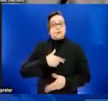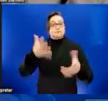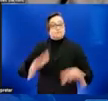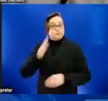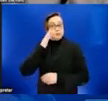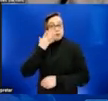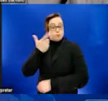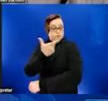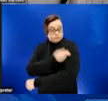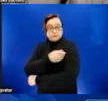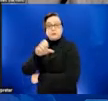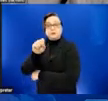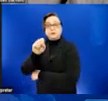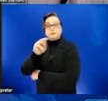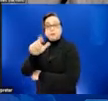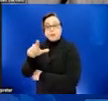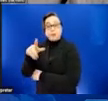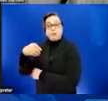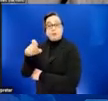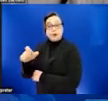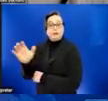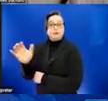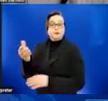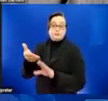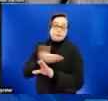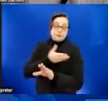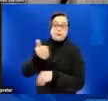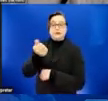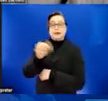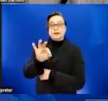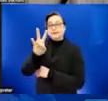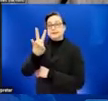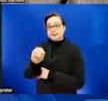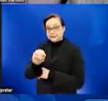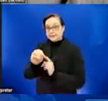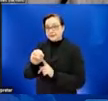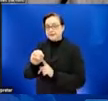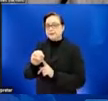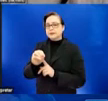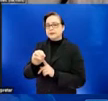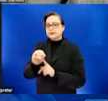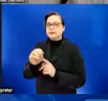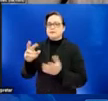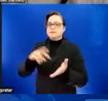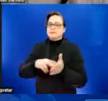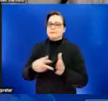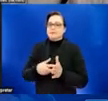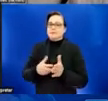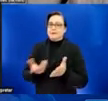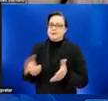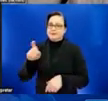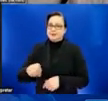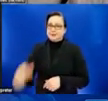vaccination, if it was, for example, prior to the 1970s, they would be long overdue at this point for another